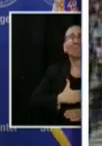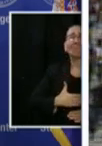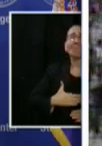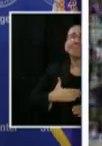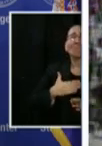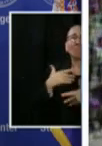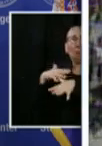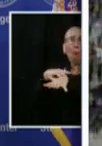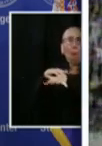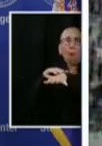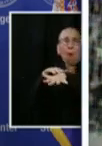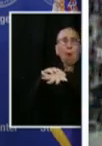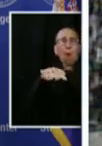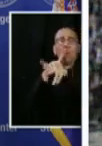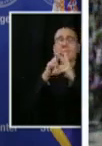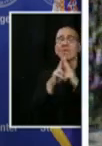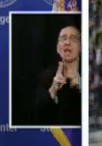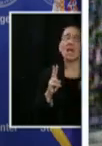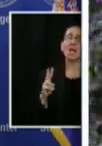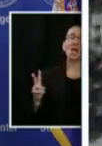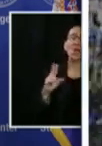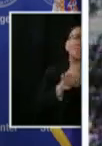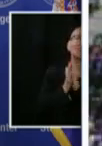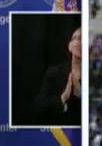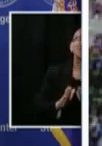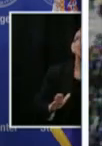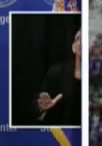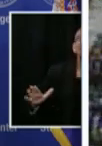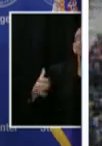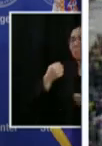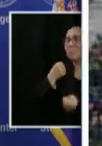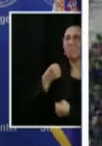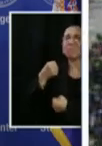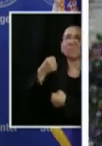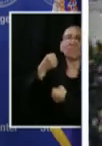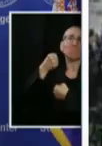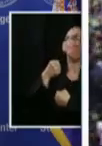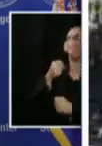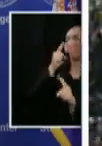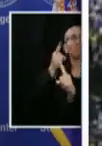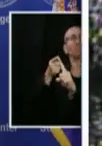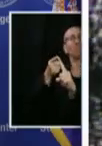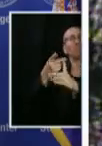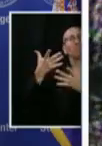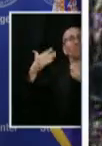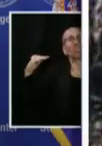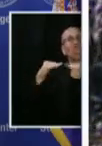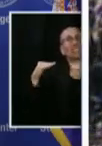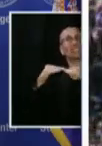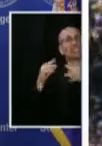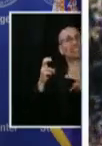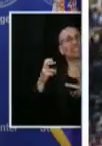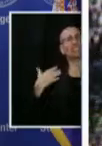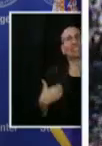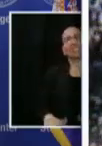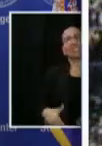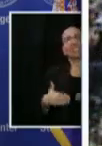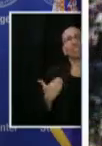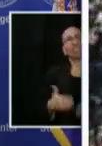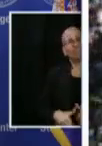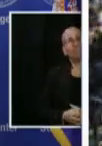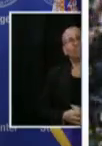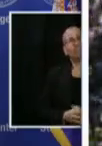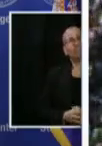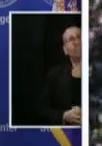peaceful demonstration at U.S. Bank Stadium. We also saw that group move on to the freeway,